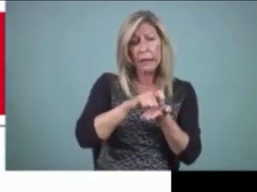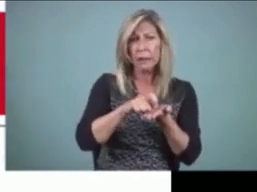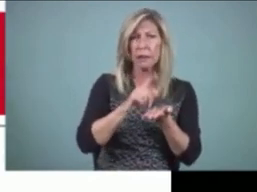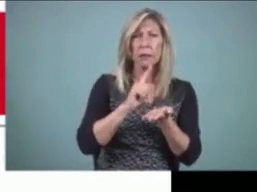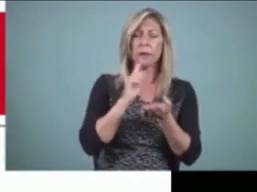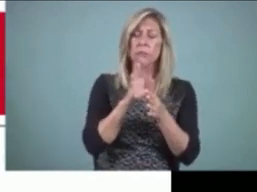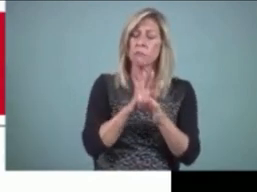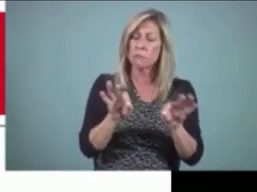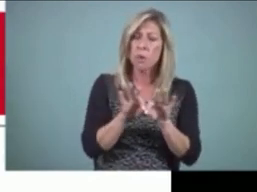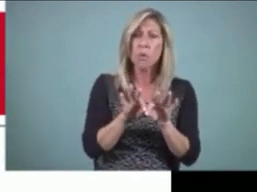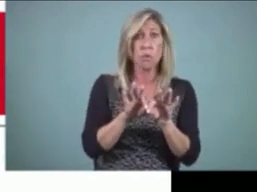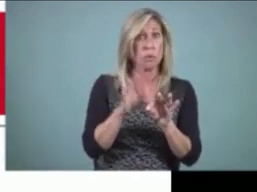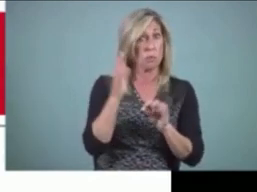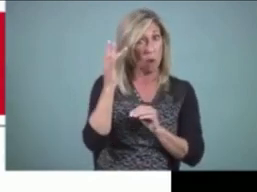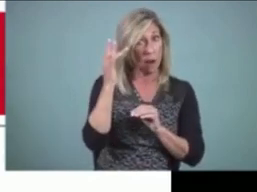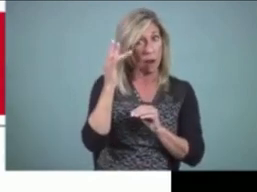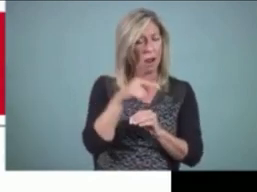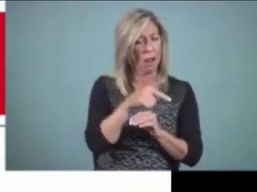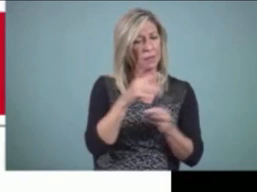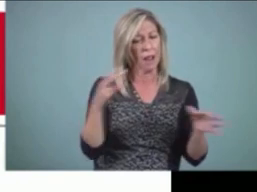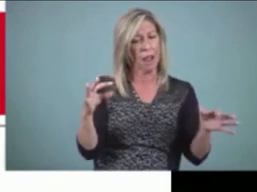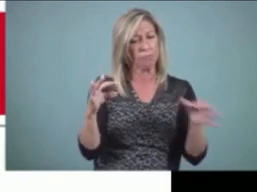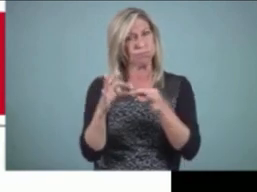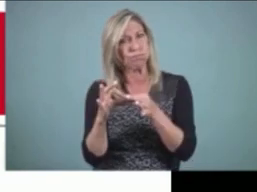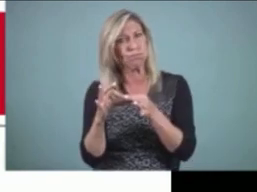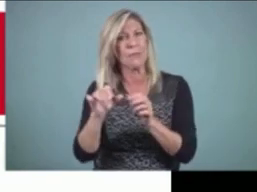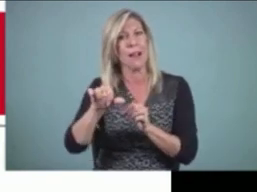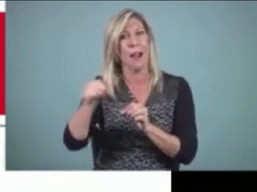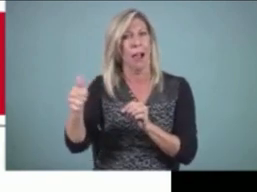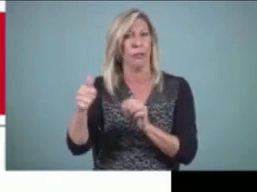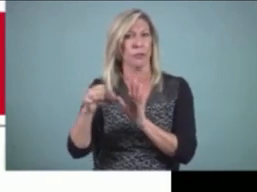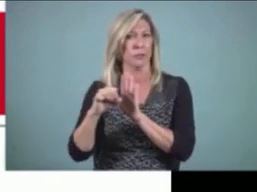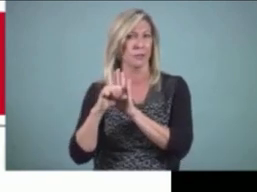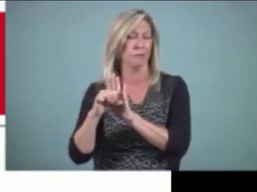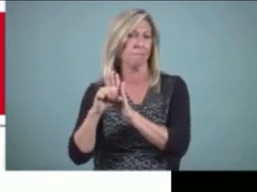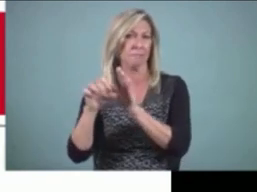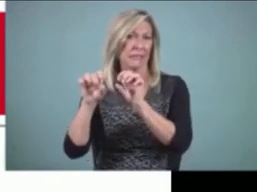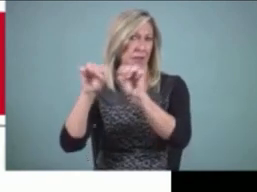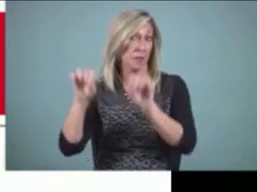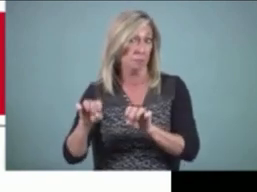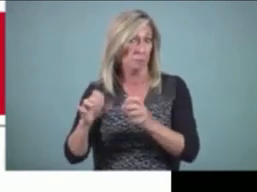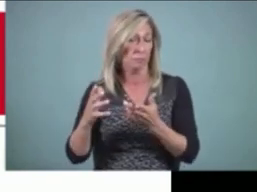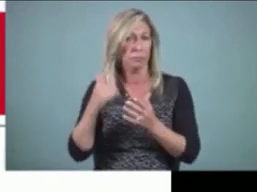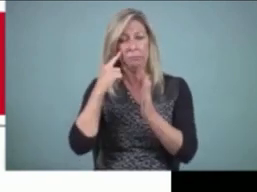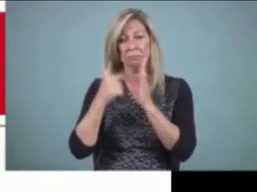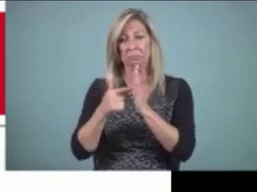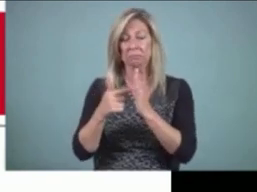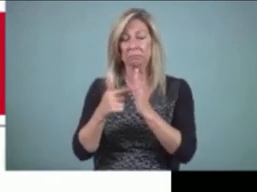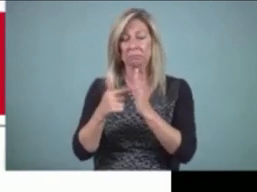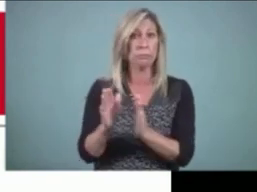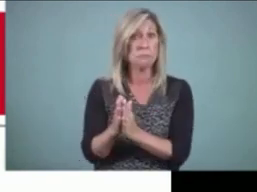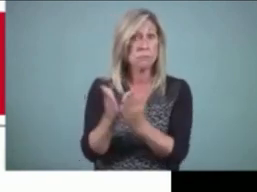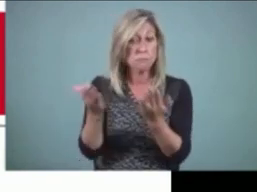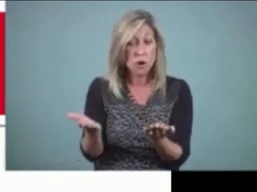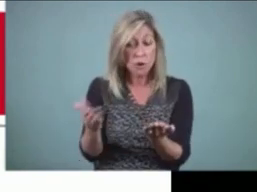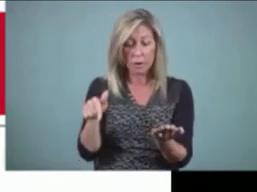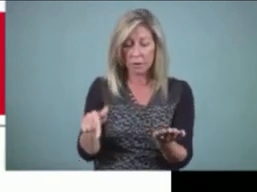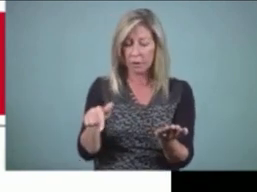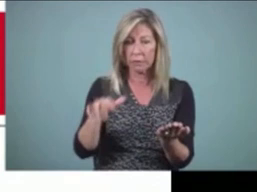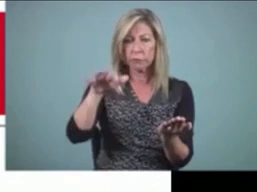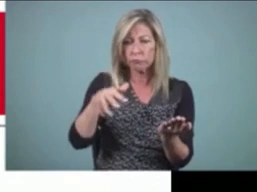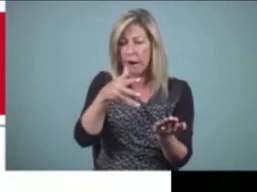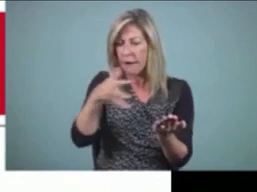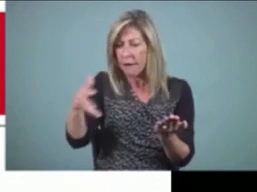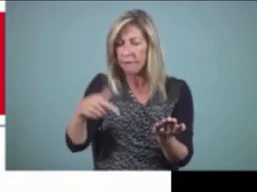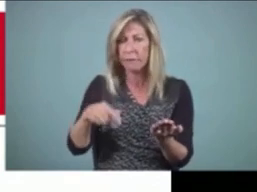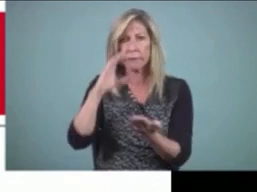with other representation systems. You can sort of envision in a textbook beside a graph or a drawing. If